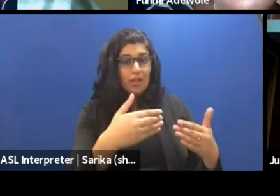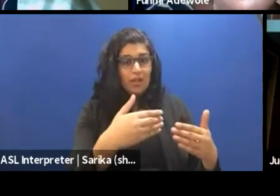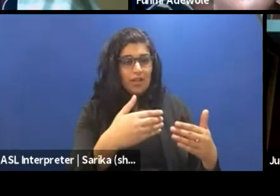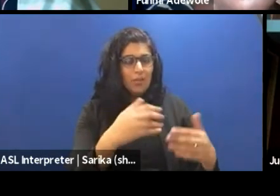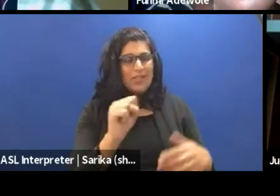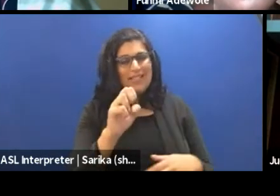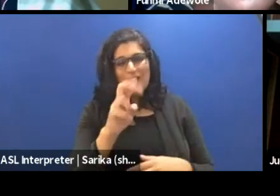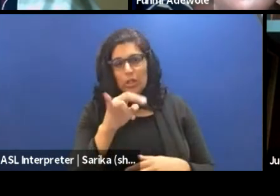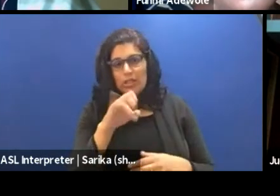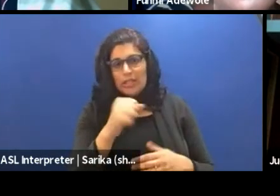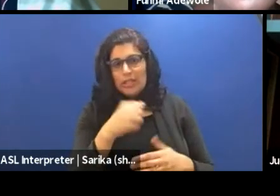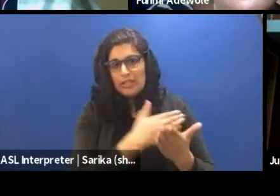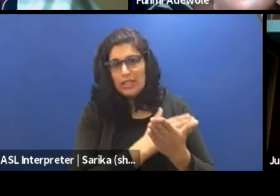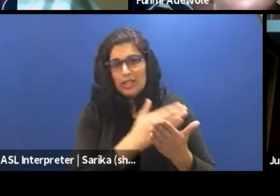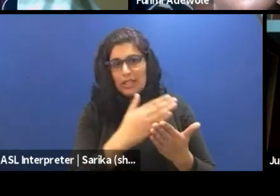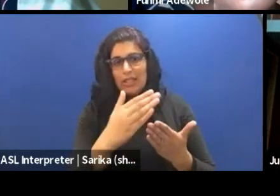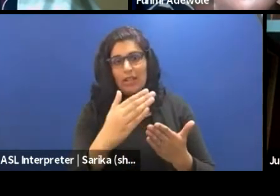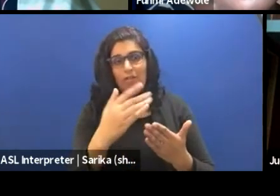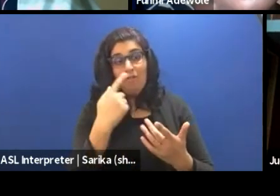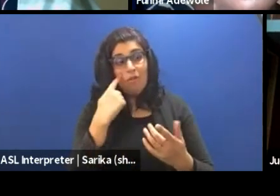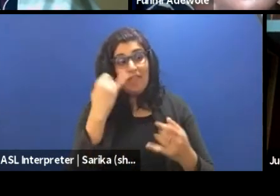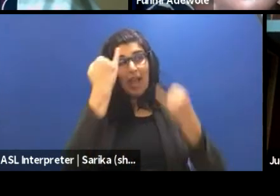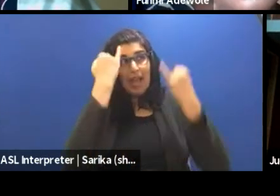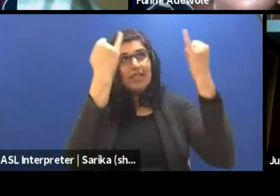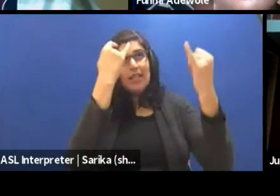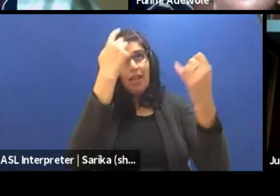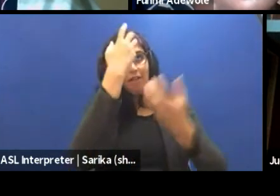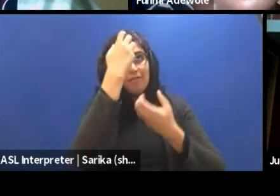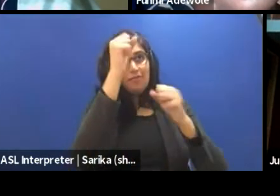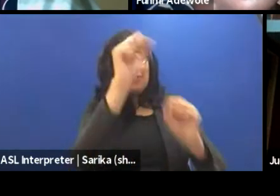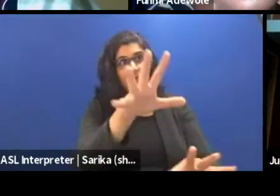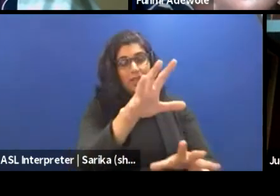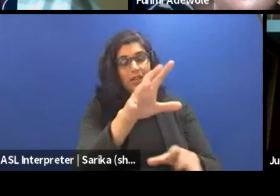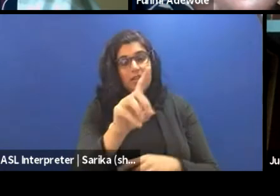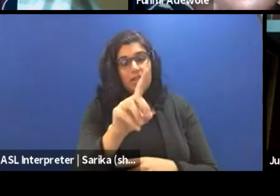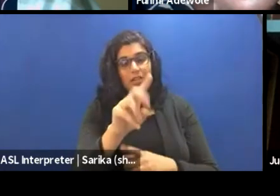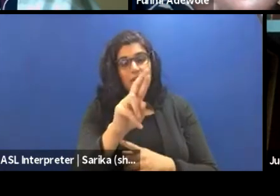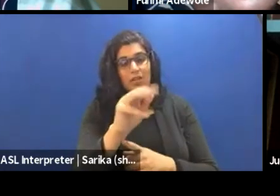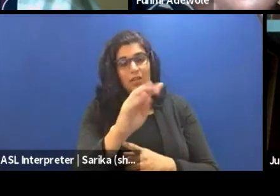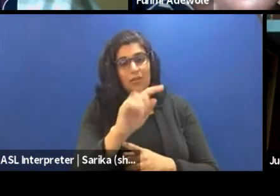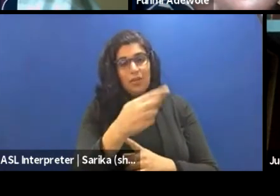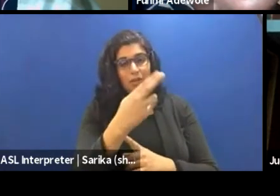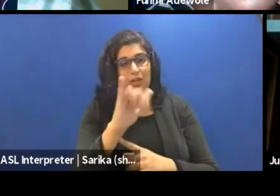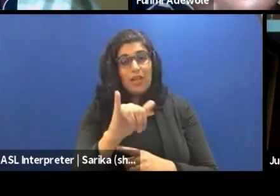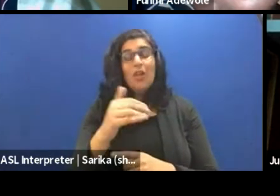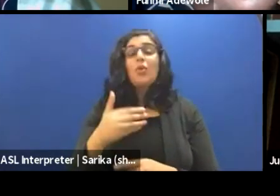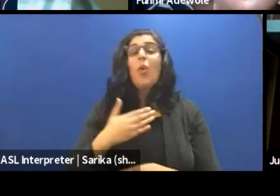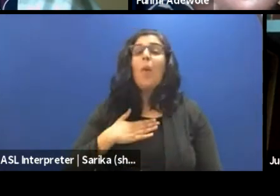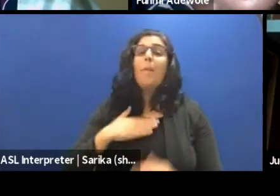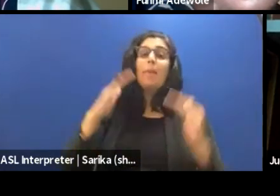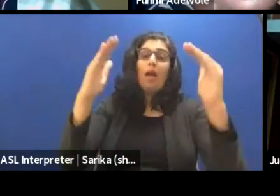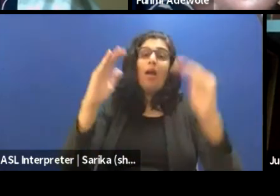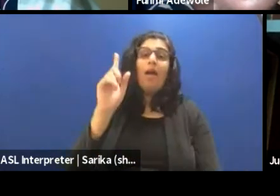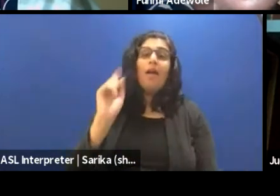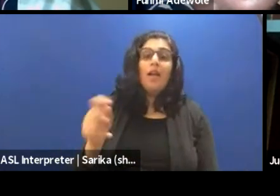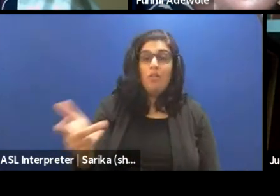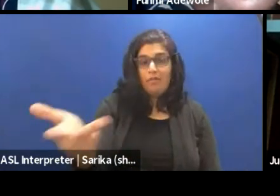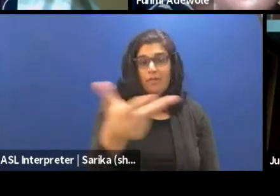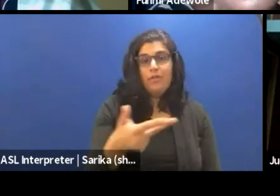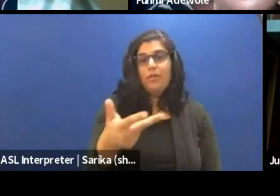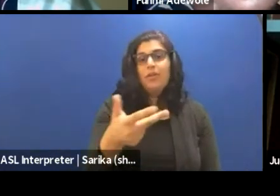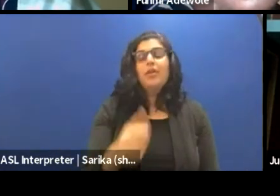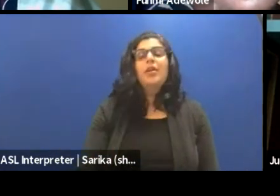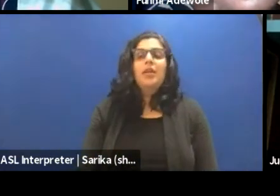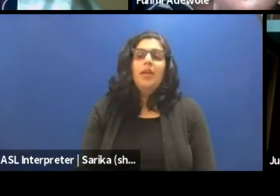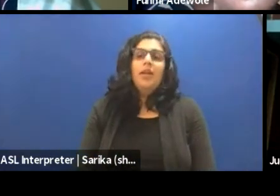using the idea of decolonization, you know, decolonizing dramaturgy. And my next question, then, for the three of you, will really